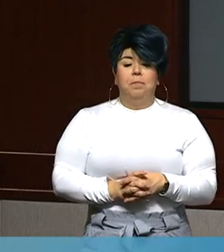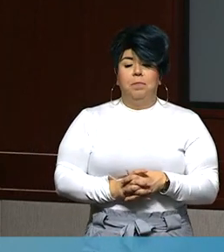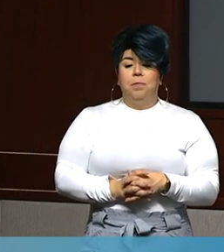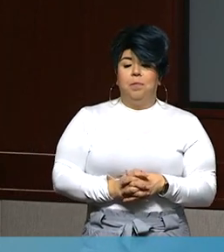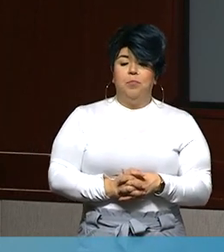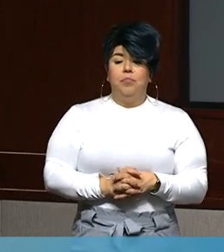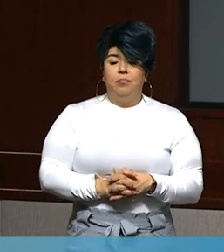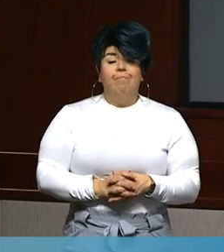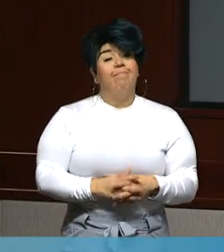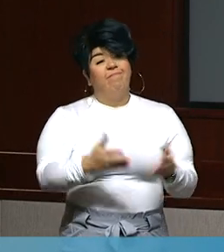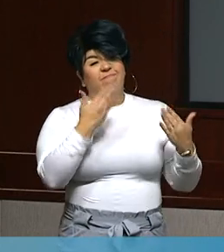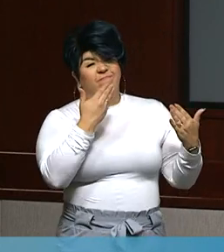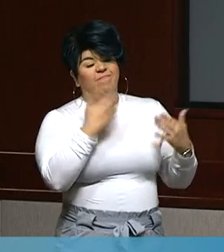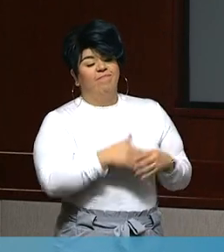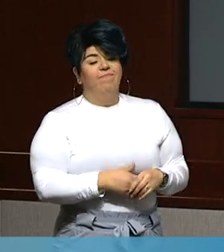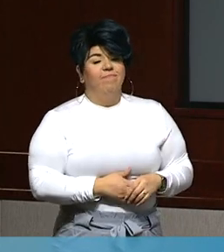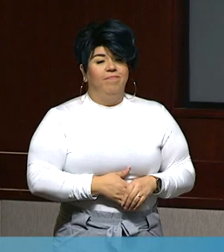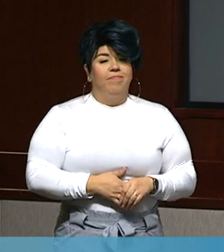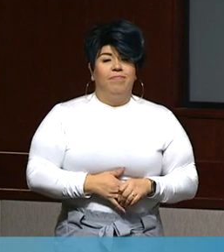Thanks, Jim. Thanks, Jim. guys. That's for me.